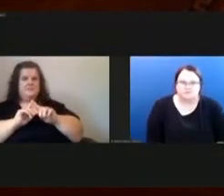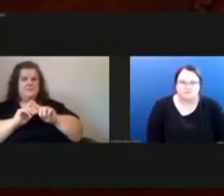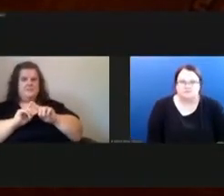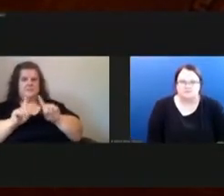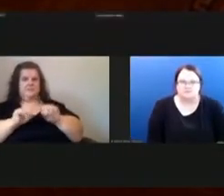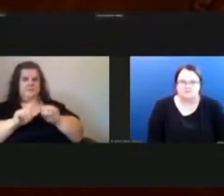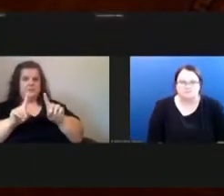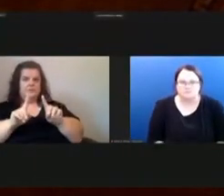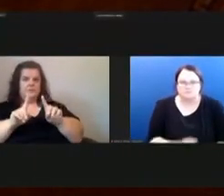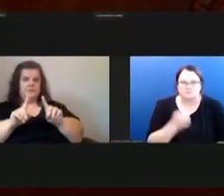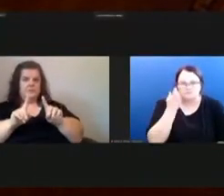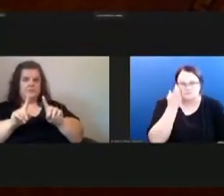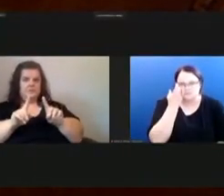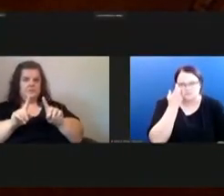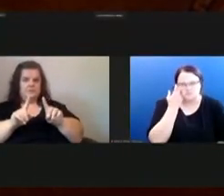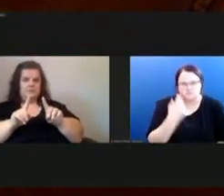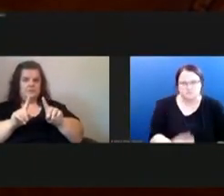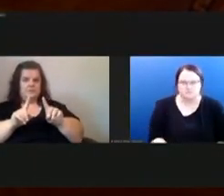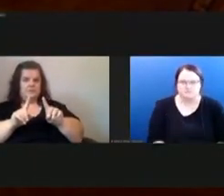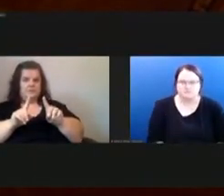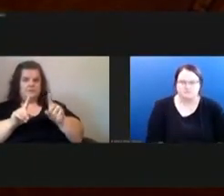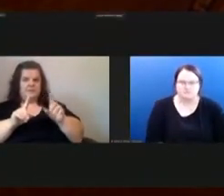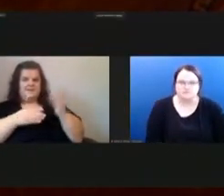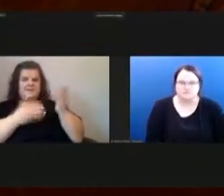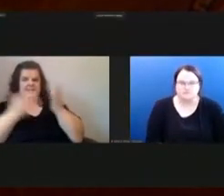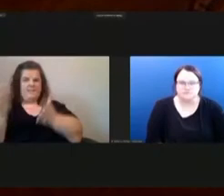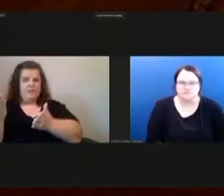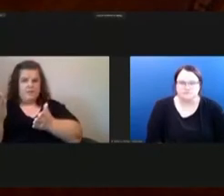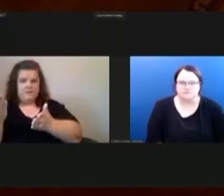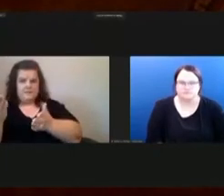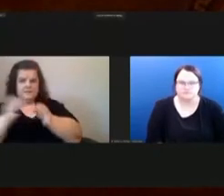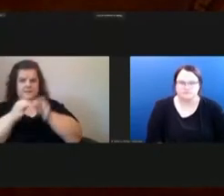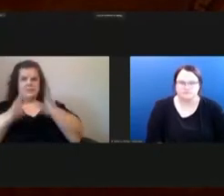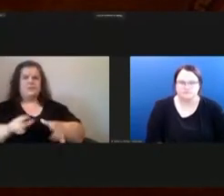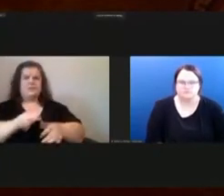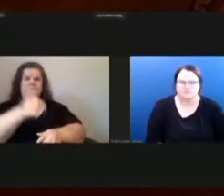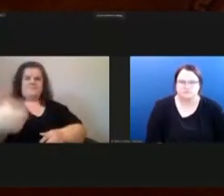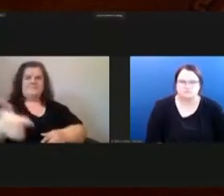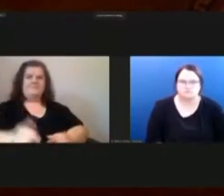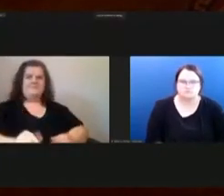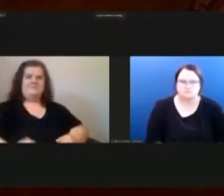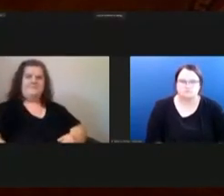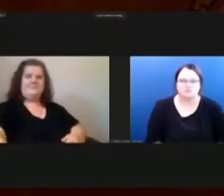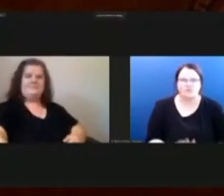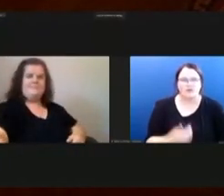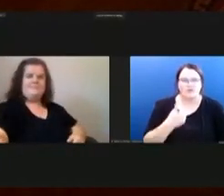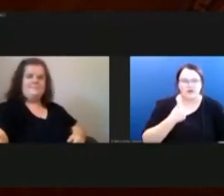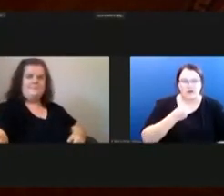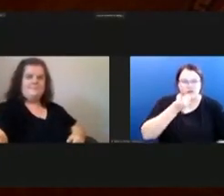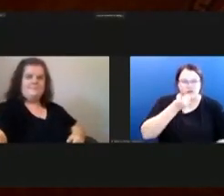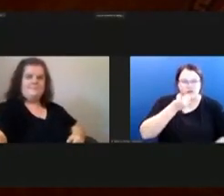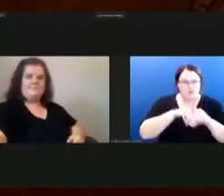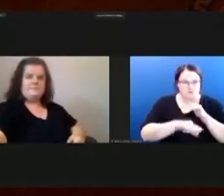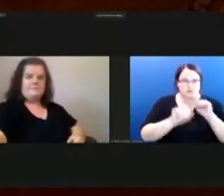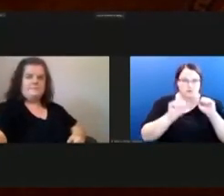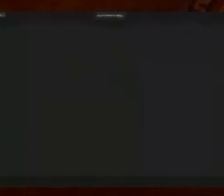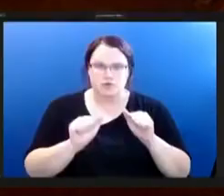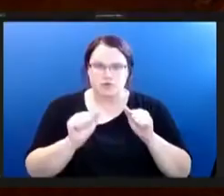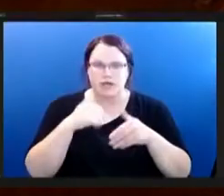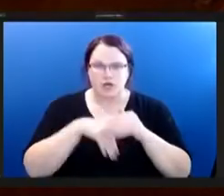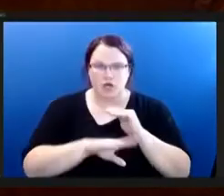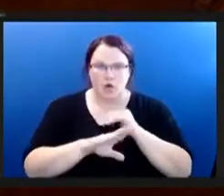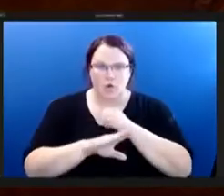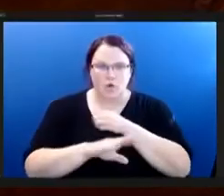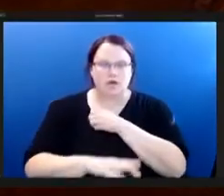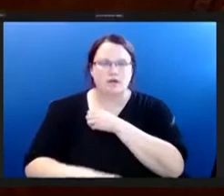different deliveries they have a grocery store there where you can literally go in and um you know take a cart around